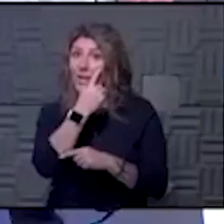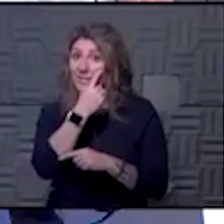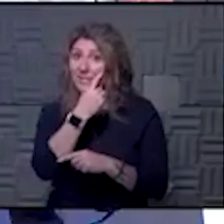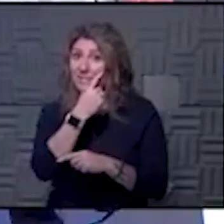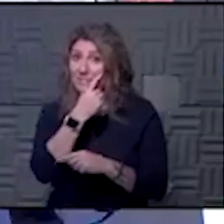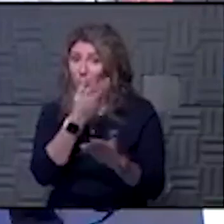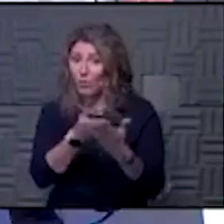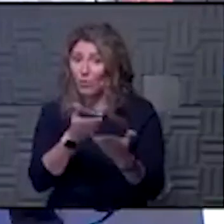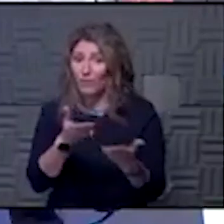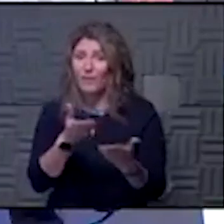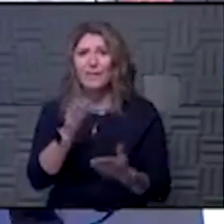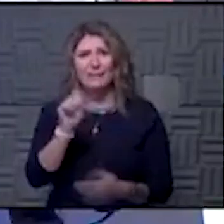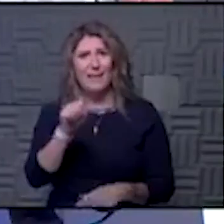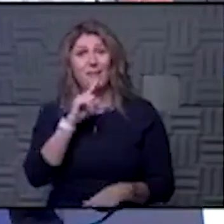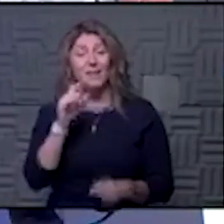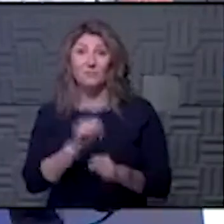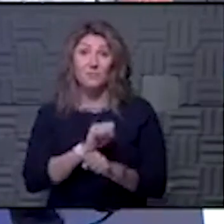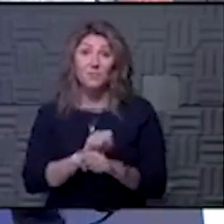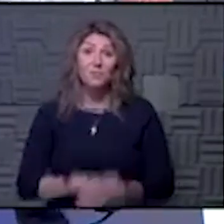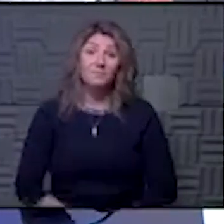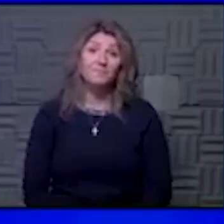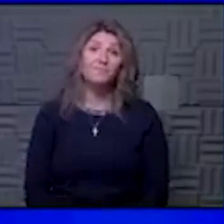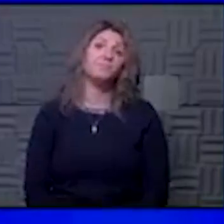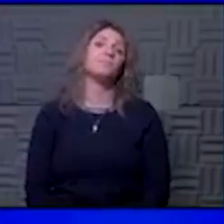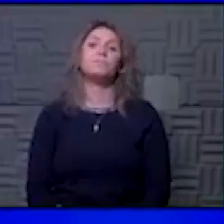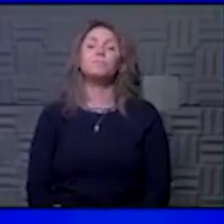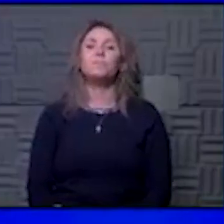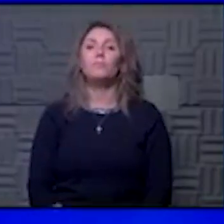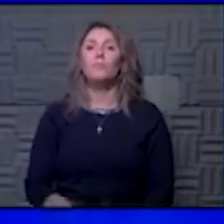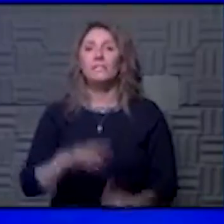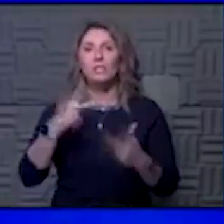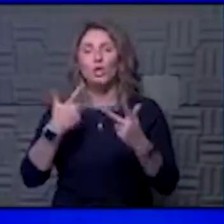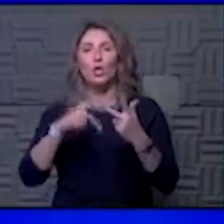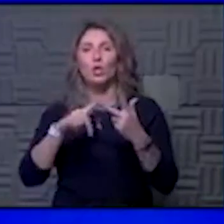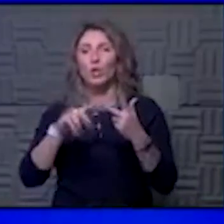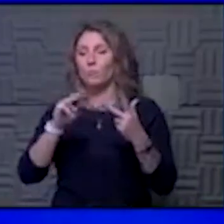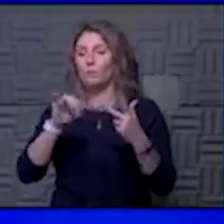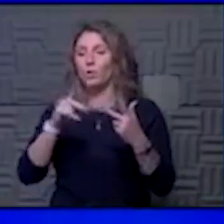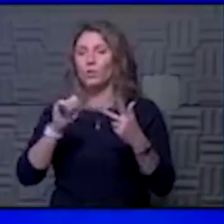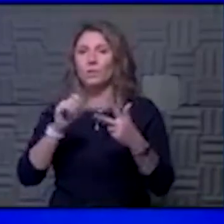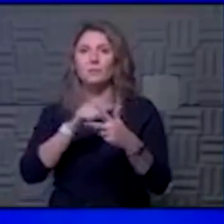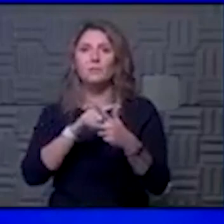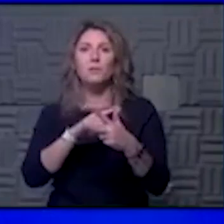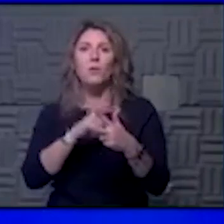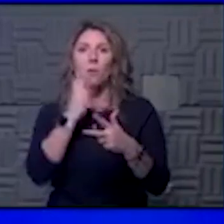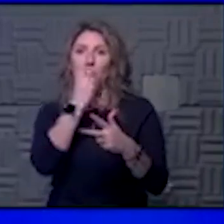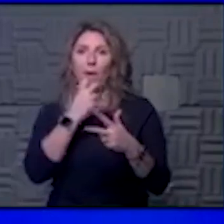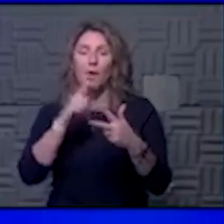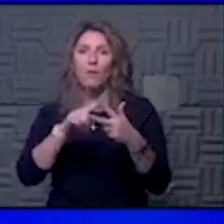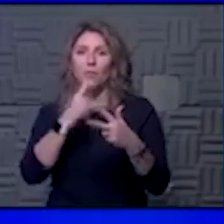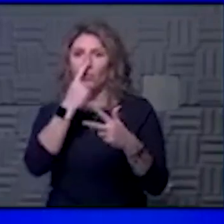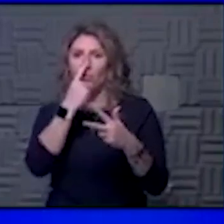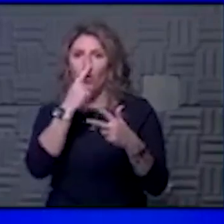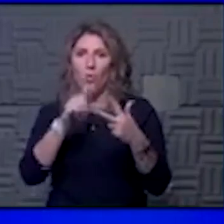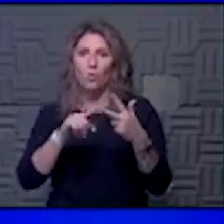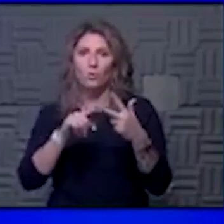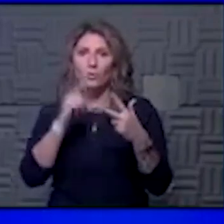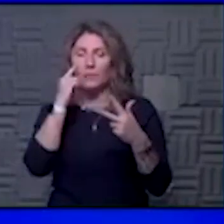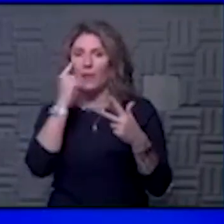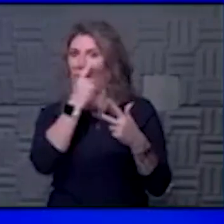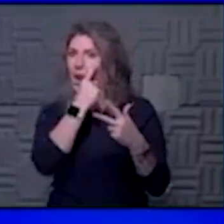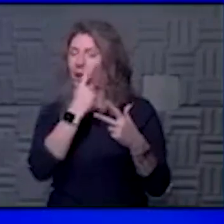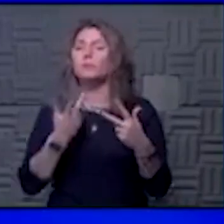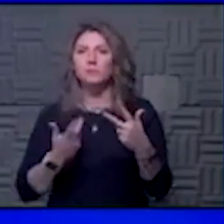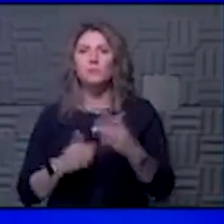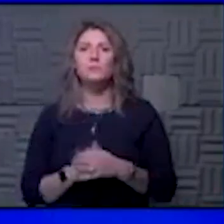that is. Yeah, absolutely. Yeah. It's one of the, it's the third mucous membrane. We have your mouth, your nose and your eyes. They are,